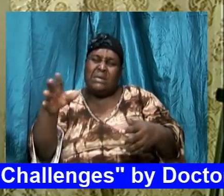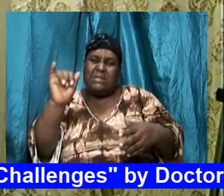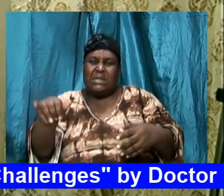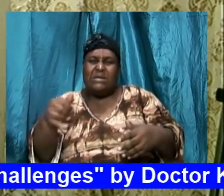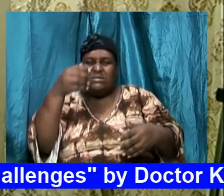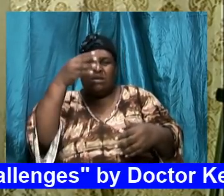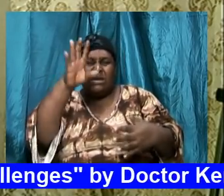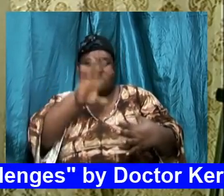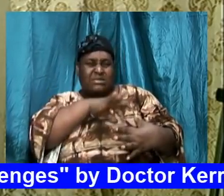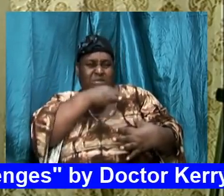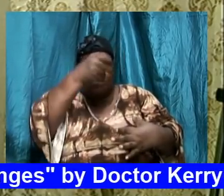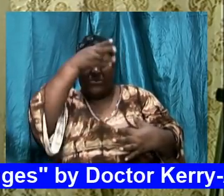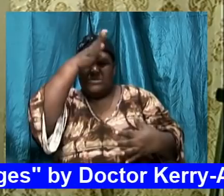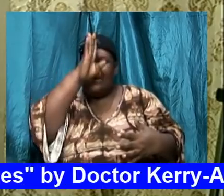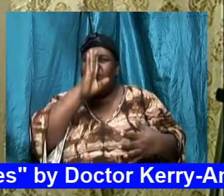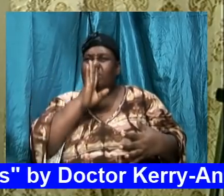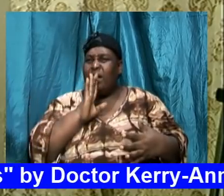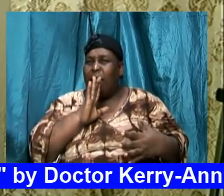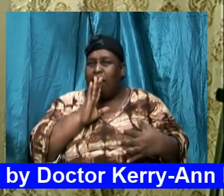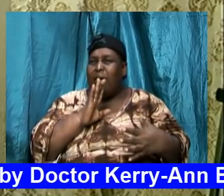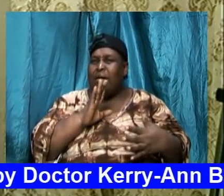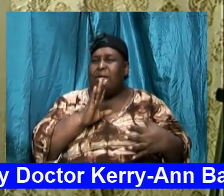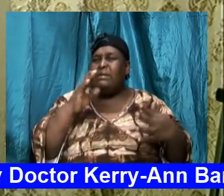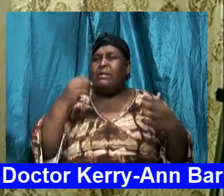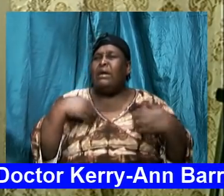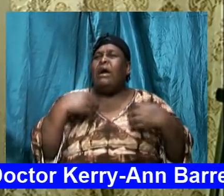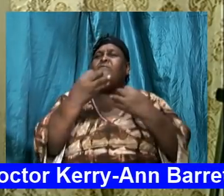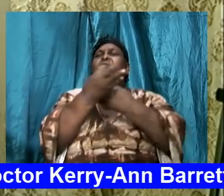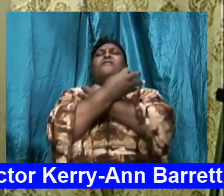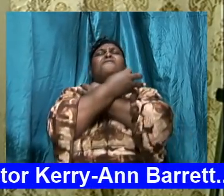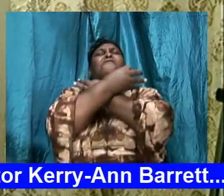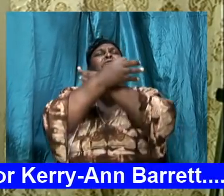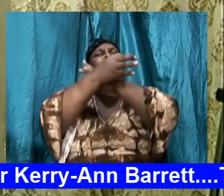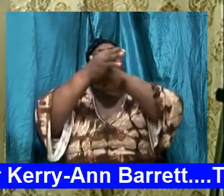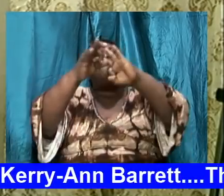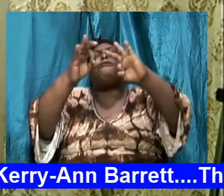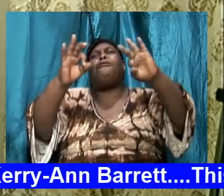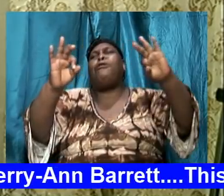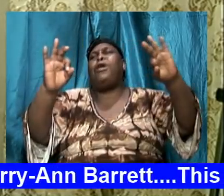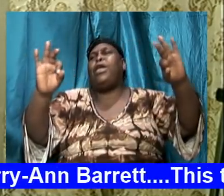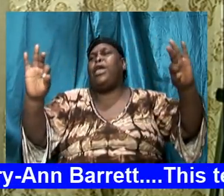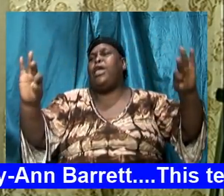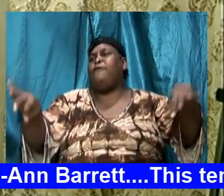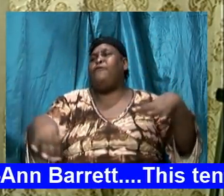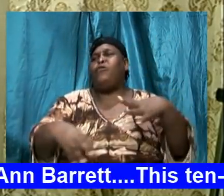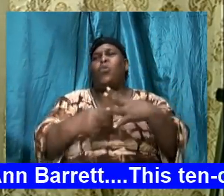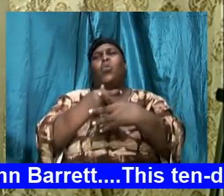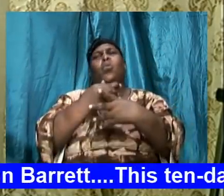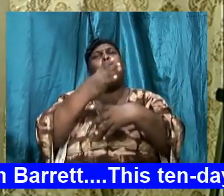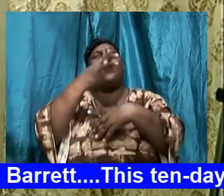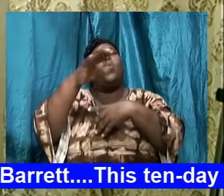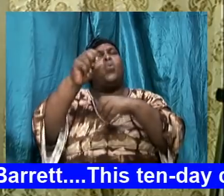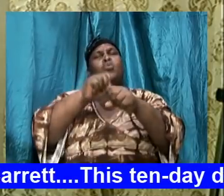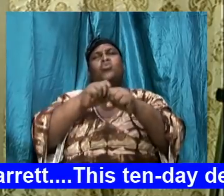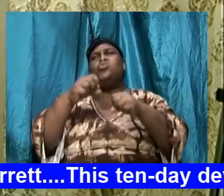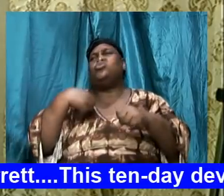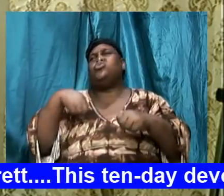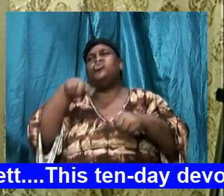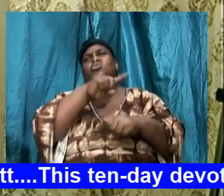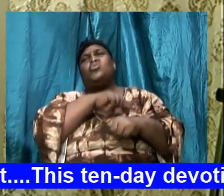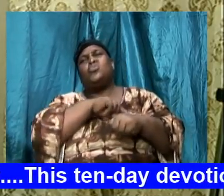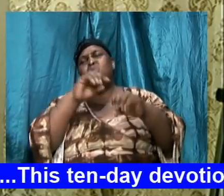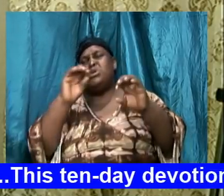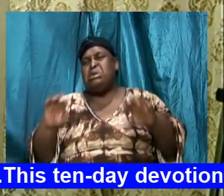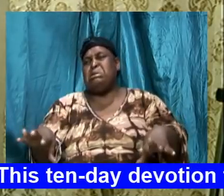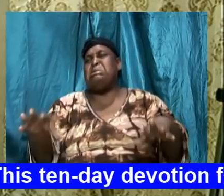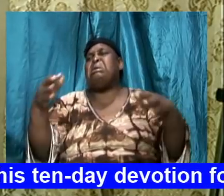and is elevated and then we, therefore, can move to further worship and serve and minister